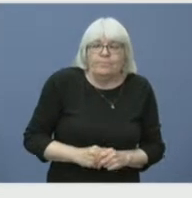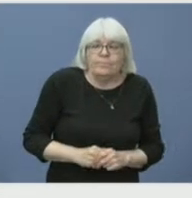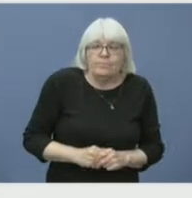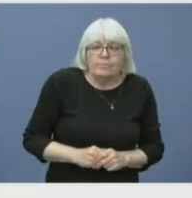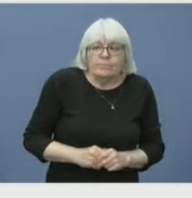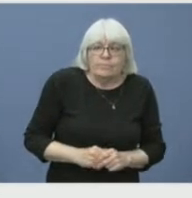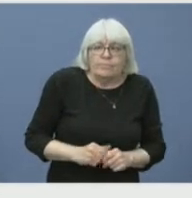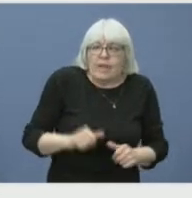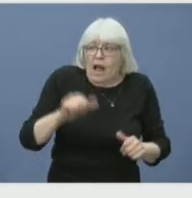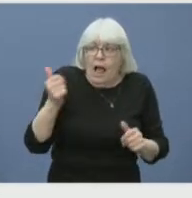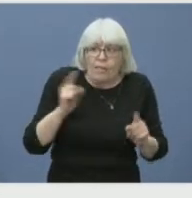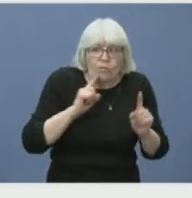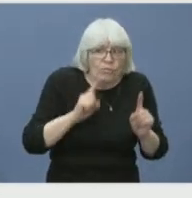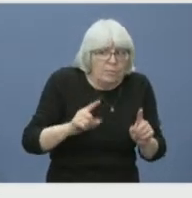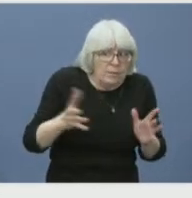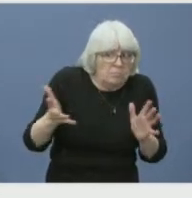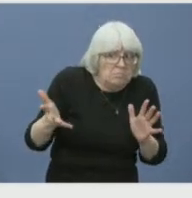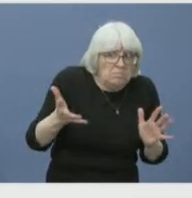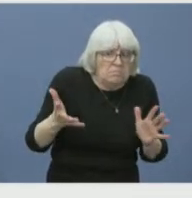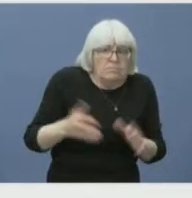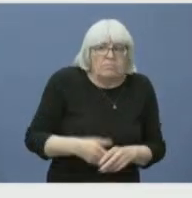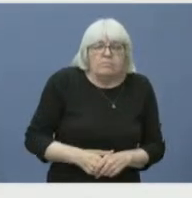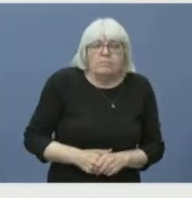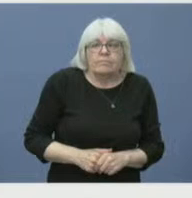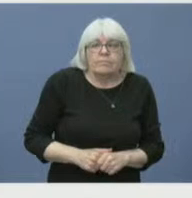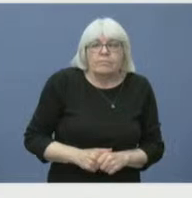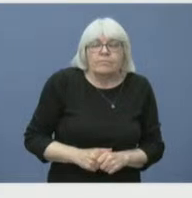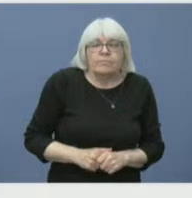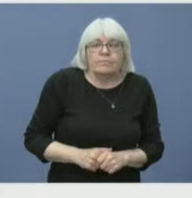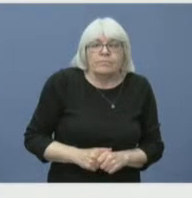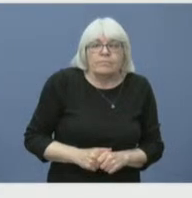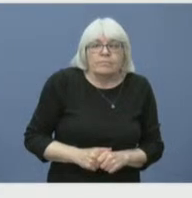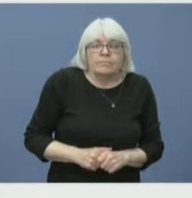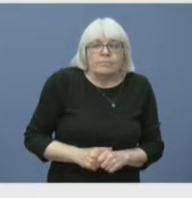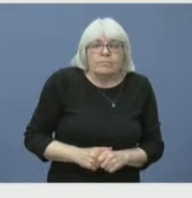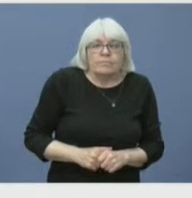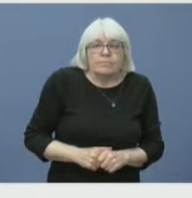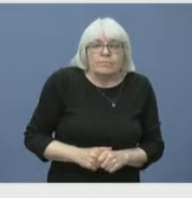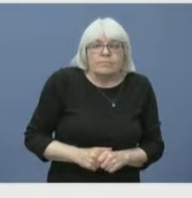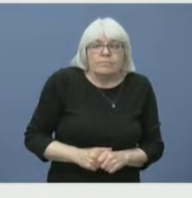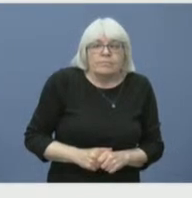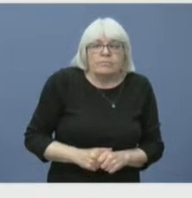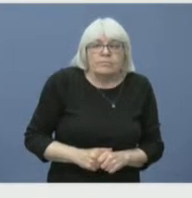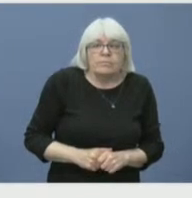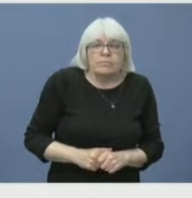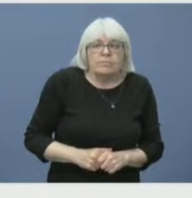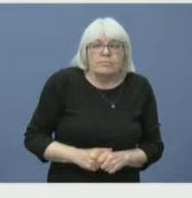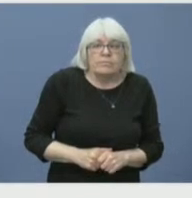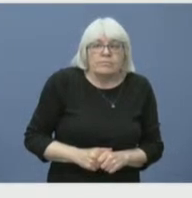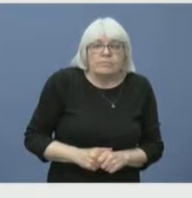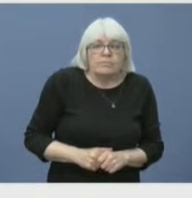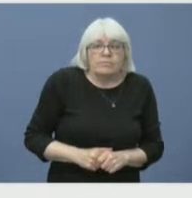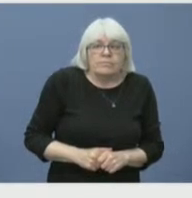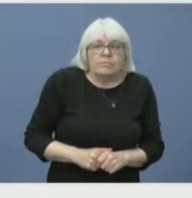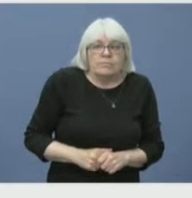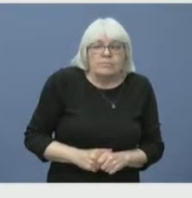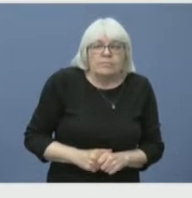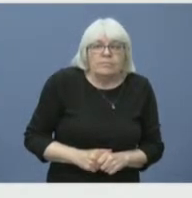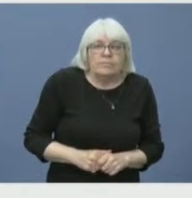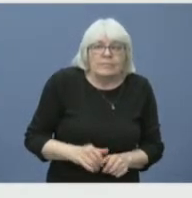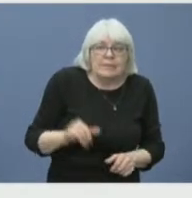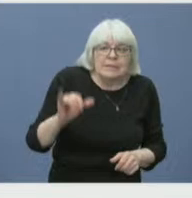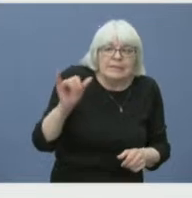I can. Warden. Yeah, thank you very much. Very similar for us. It's a matter of investigations and